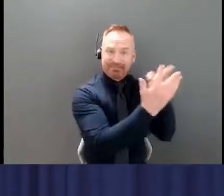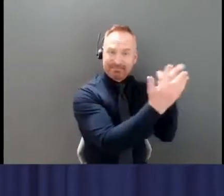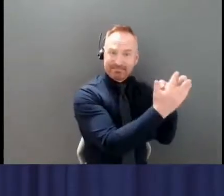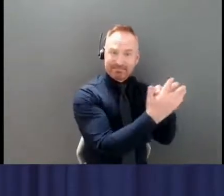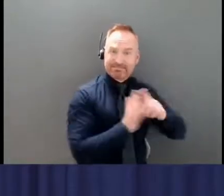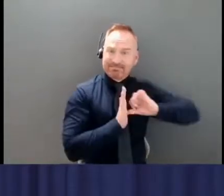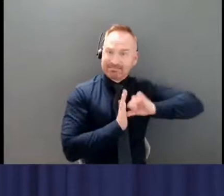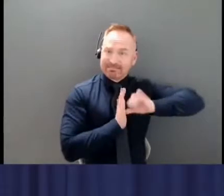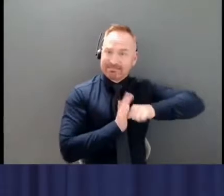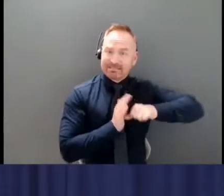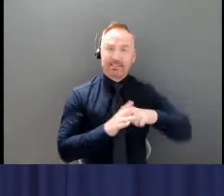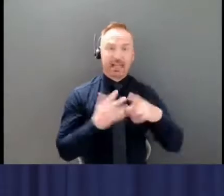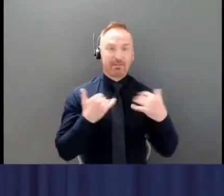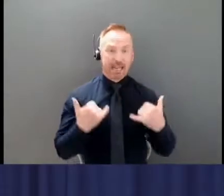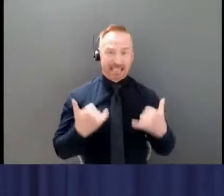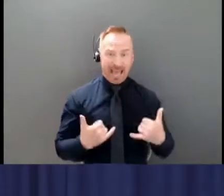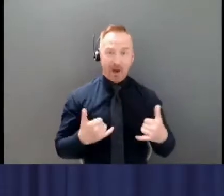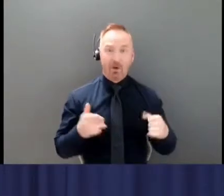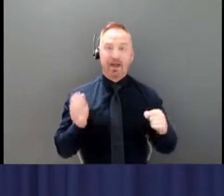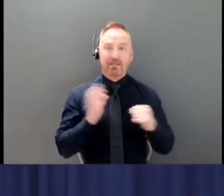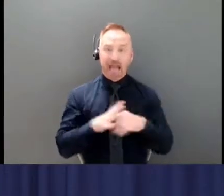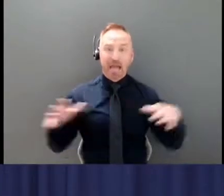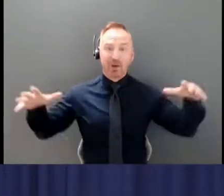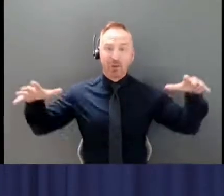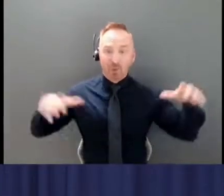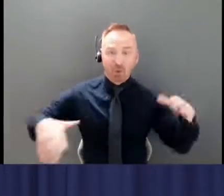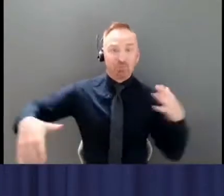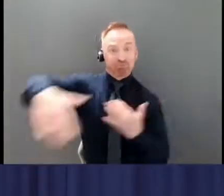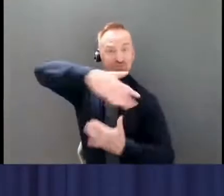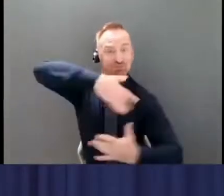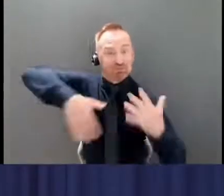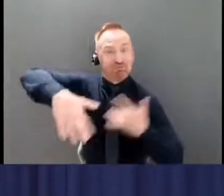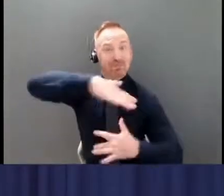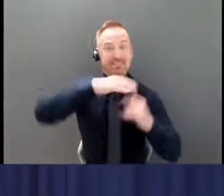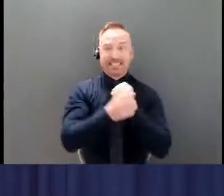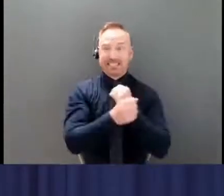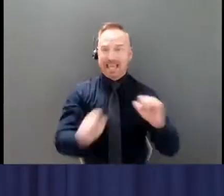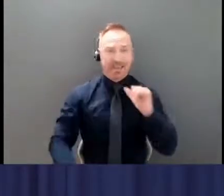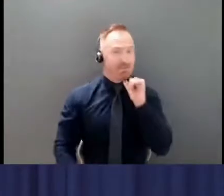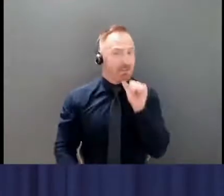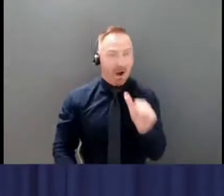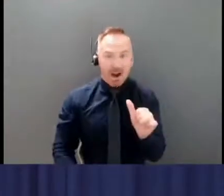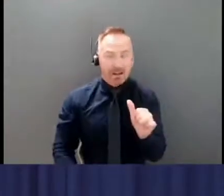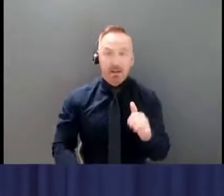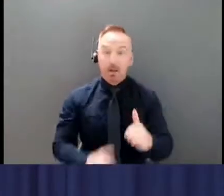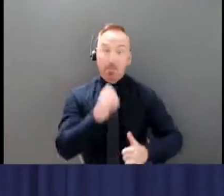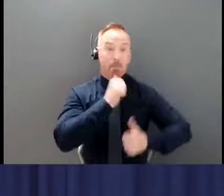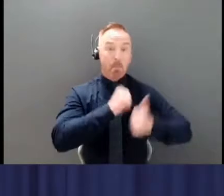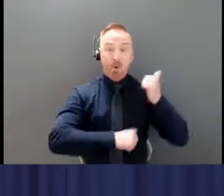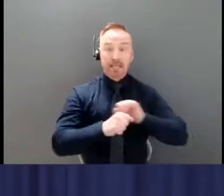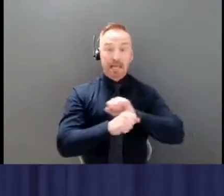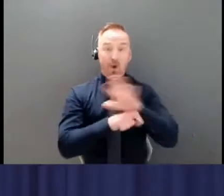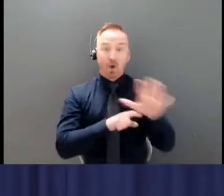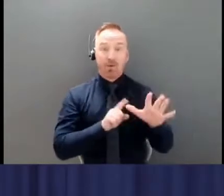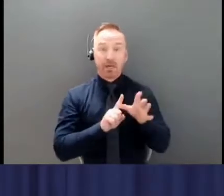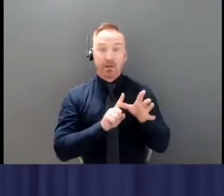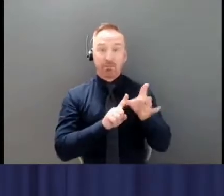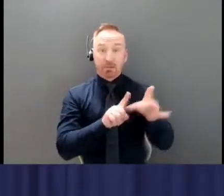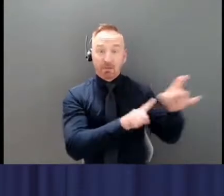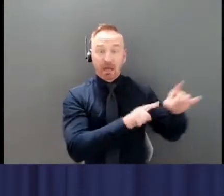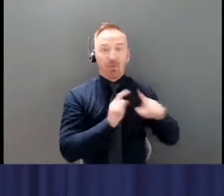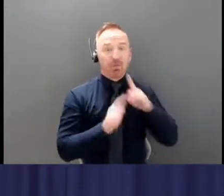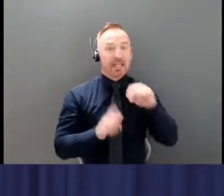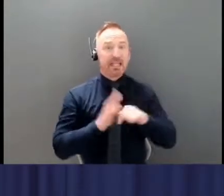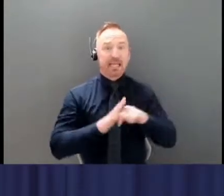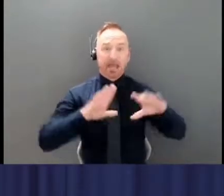to gather in large groups of people. The vast majority of cases that we are seeing are linked to large, unorganized gatherings,